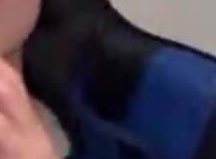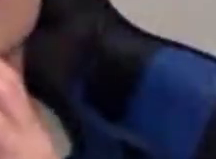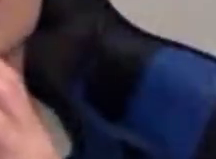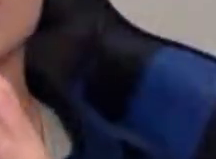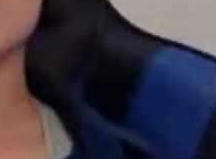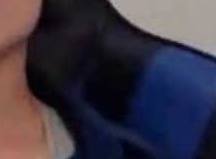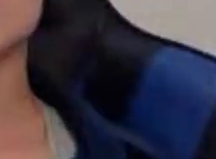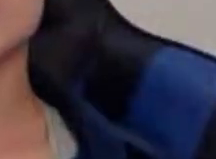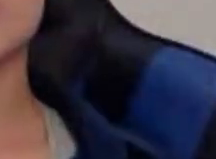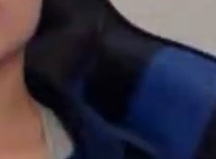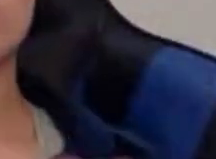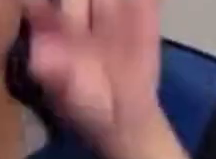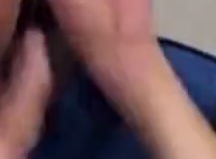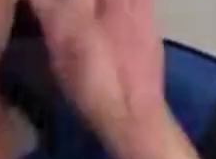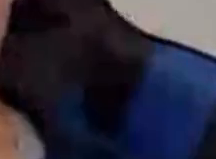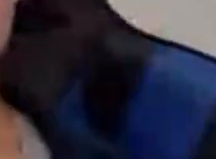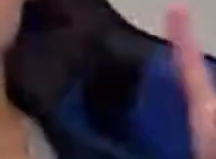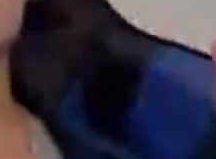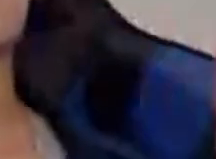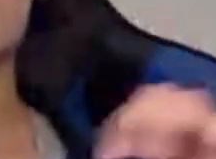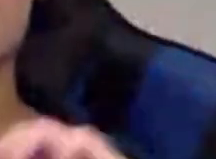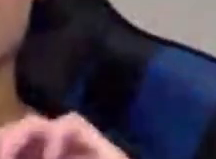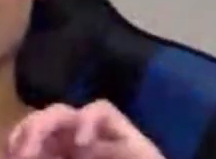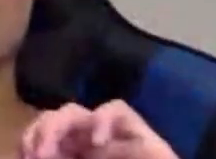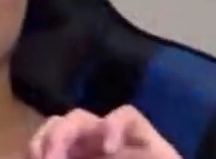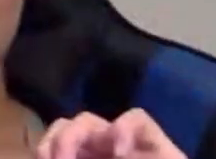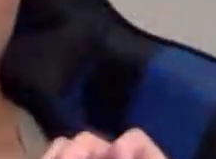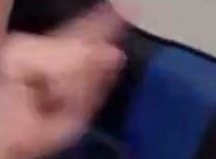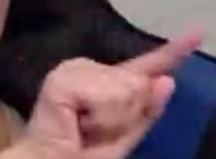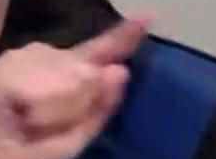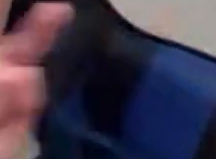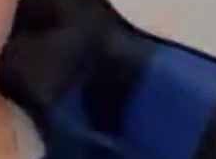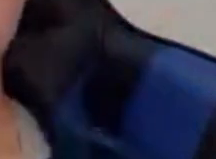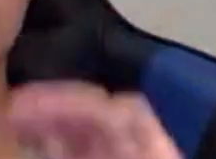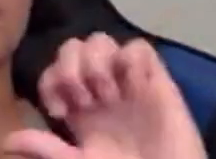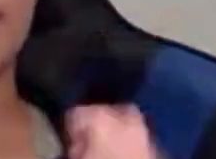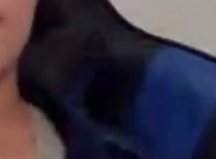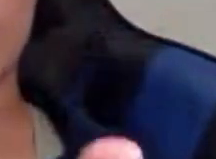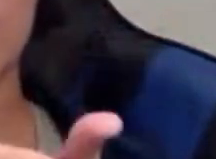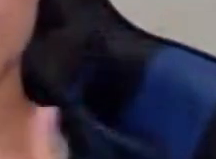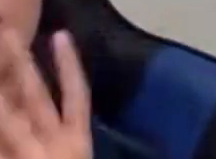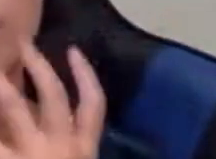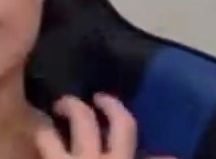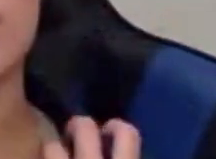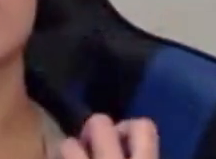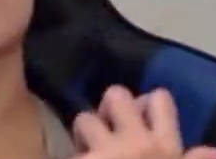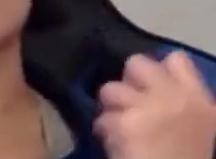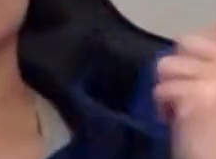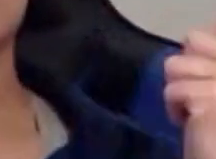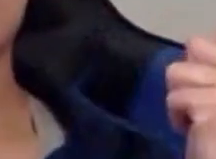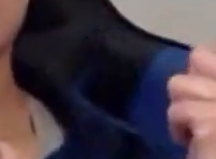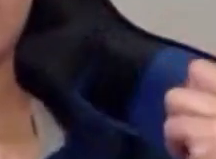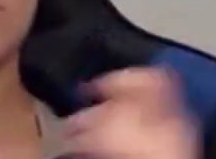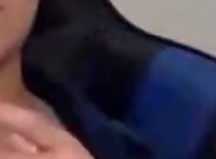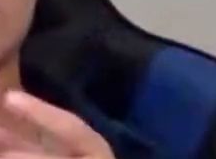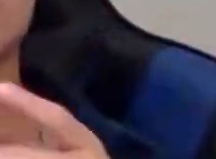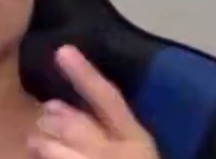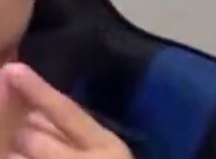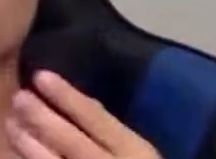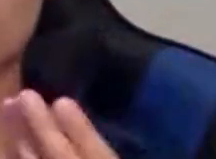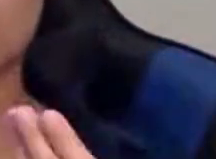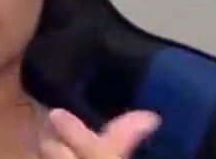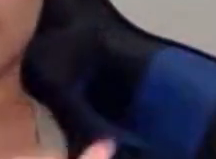in healing our relationship to each other and land. And we'll also be talking about whether